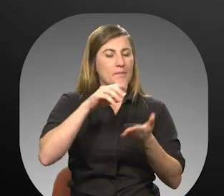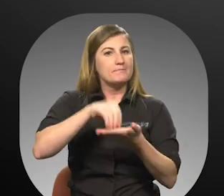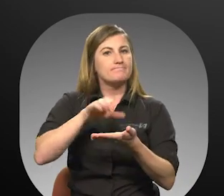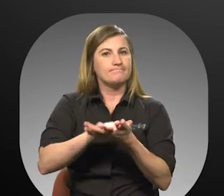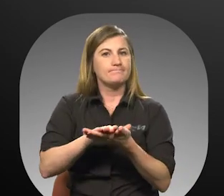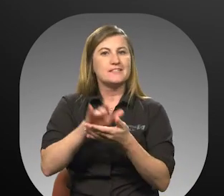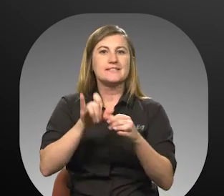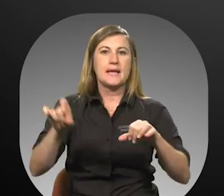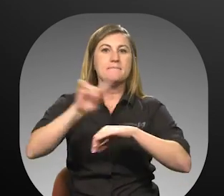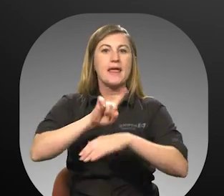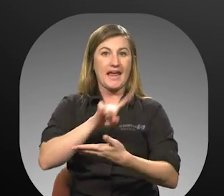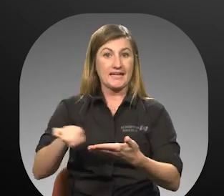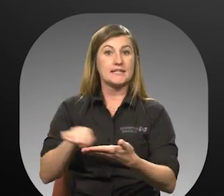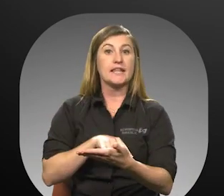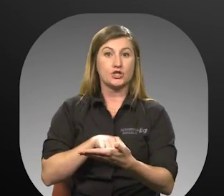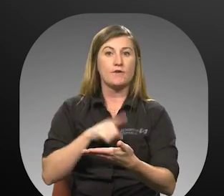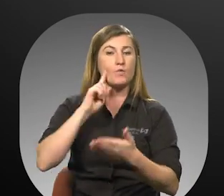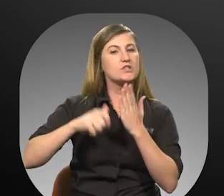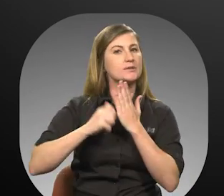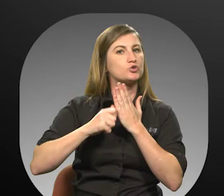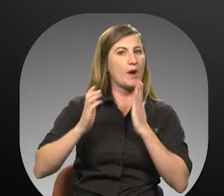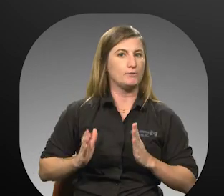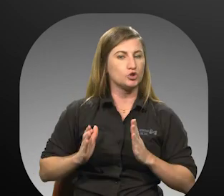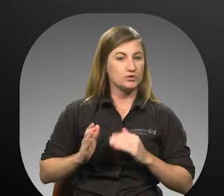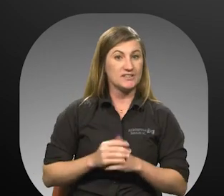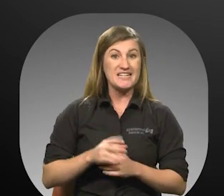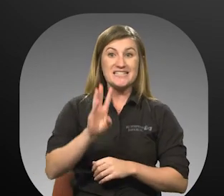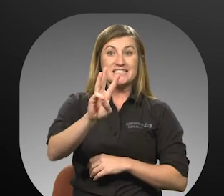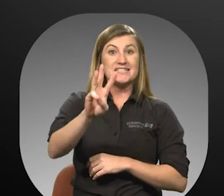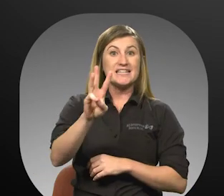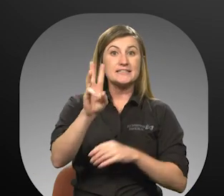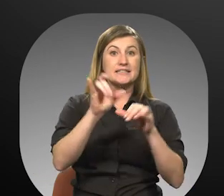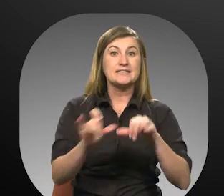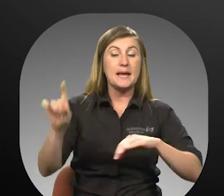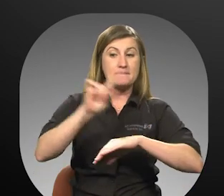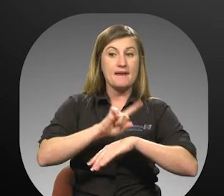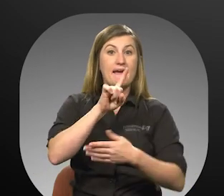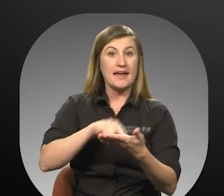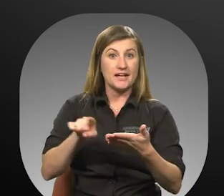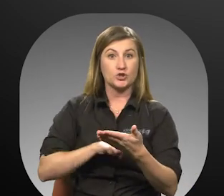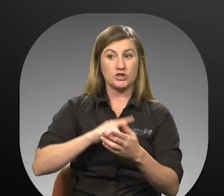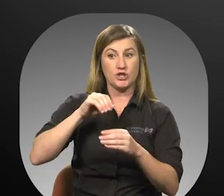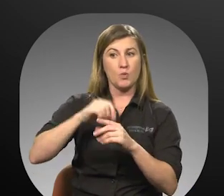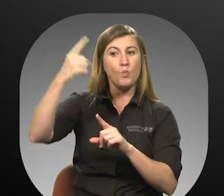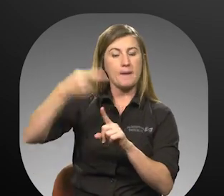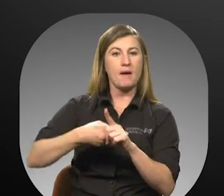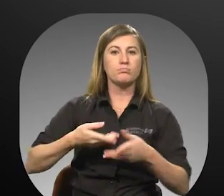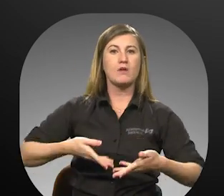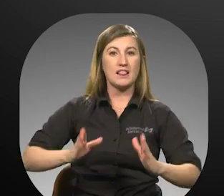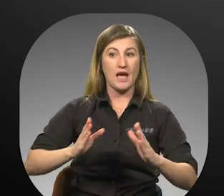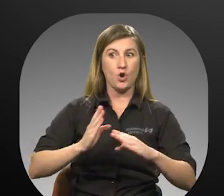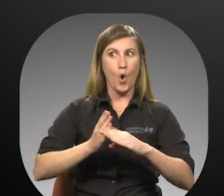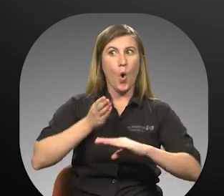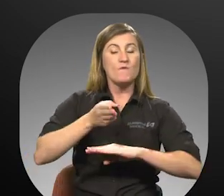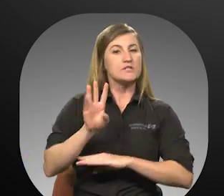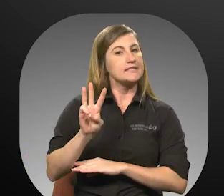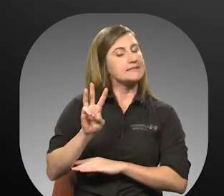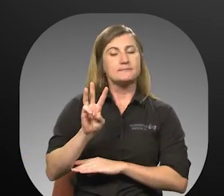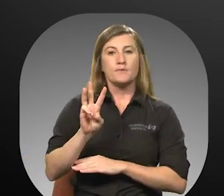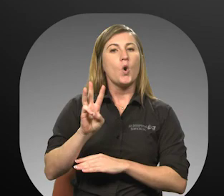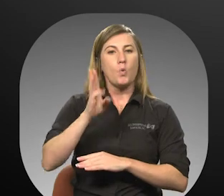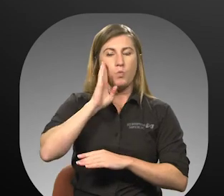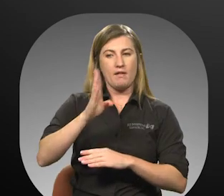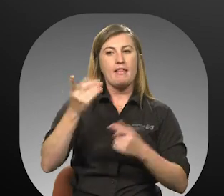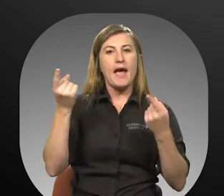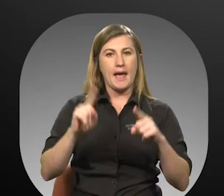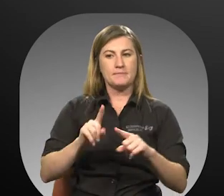classified as same-day cancellations. Six same-day cancellations in one month will be allowed. Over six same-day cancellations